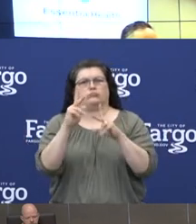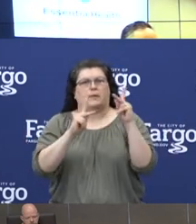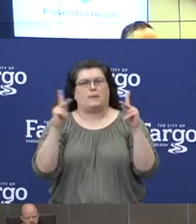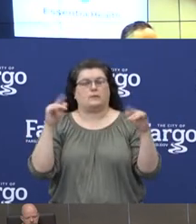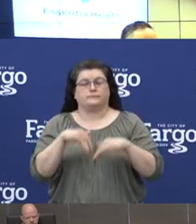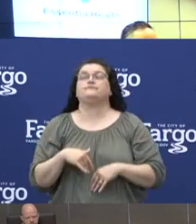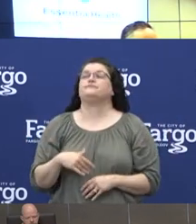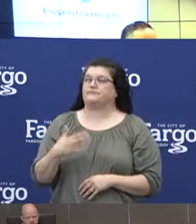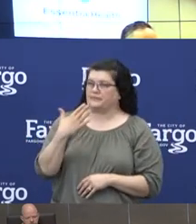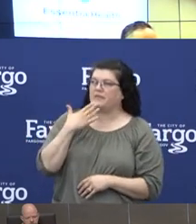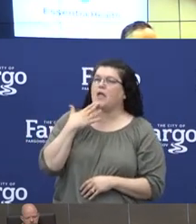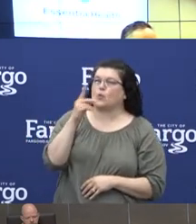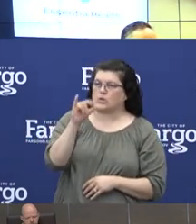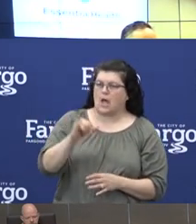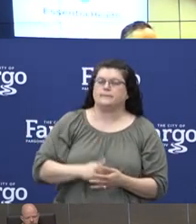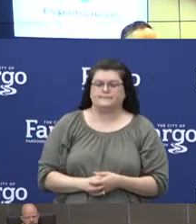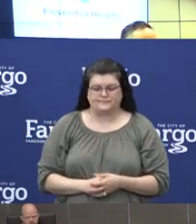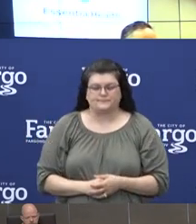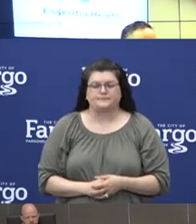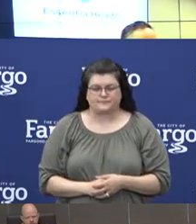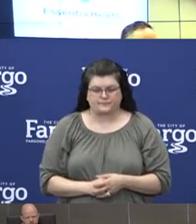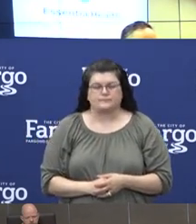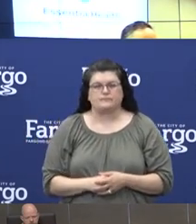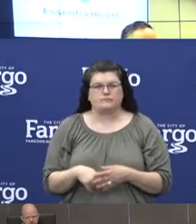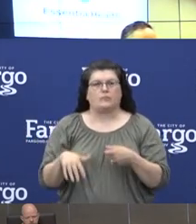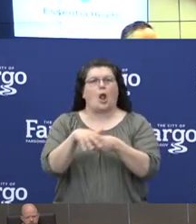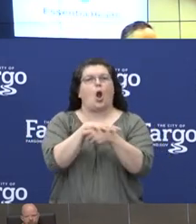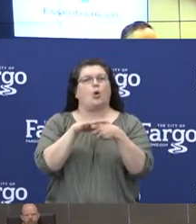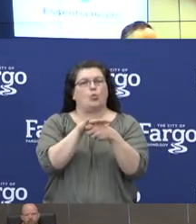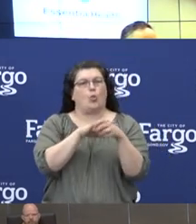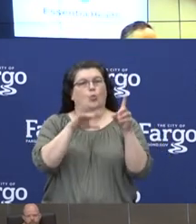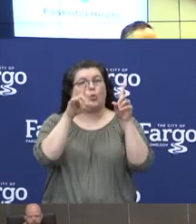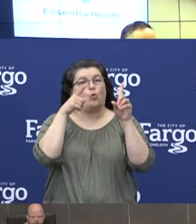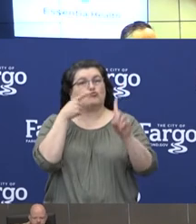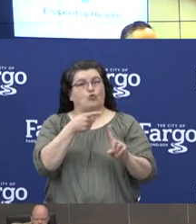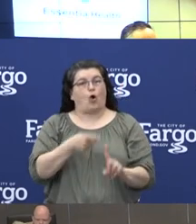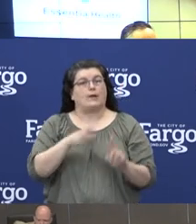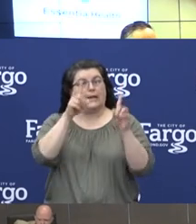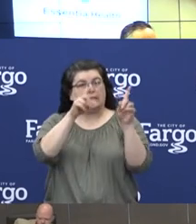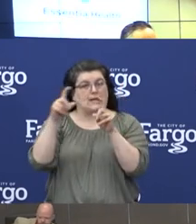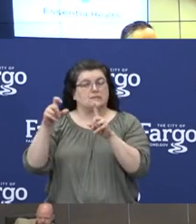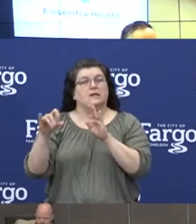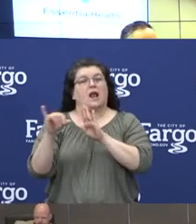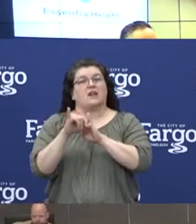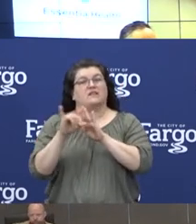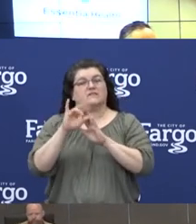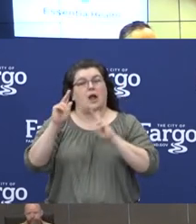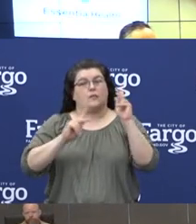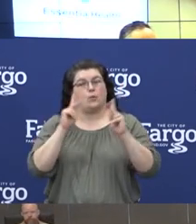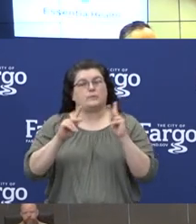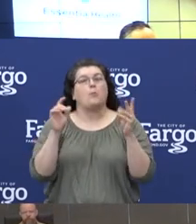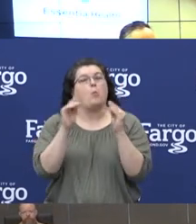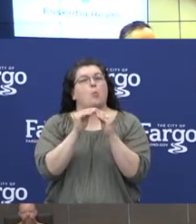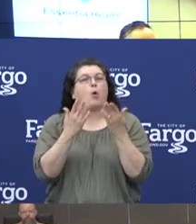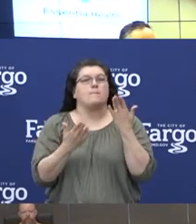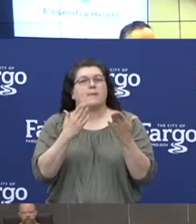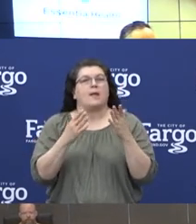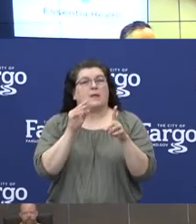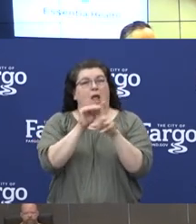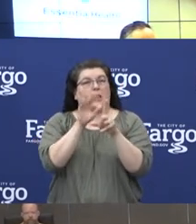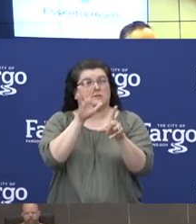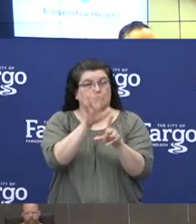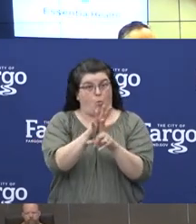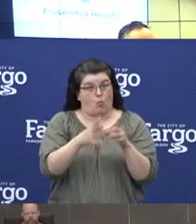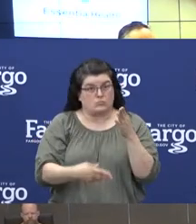Sure. Thanks, Ty. Our local targeted testing strategy has identified those individuals or groups that may be at a higher exposure potential